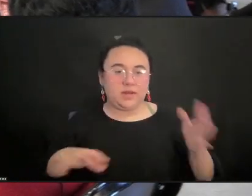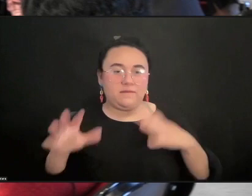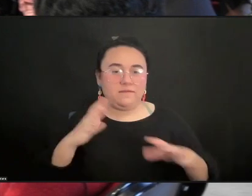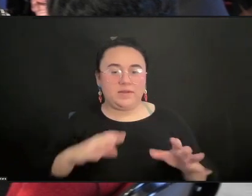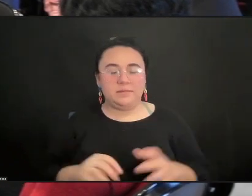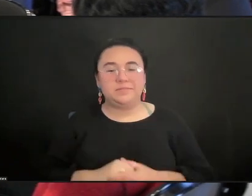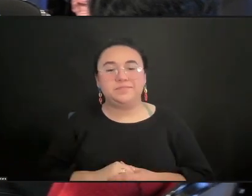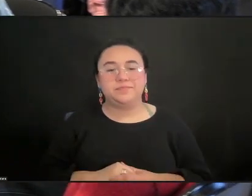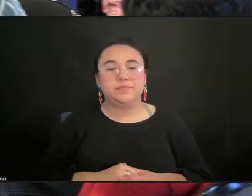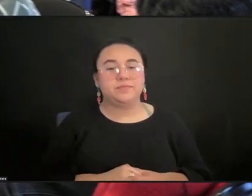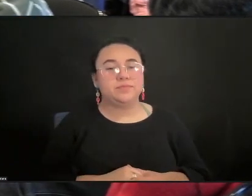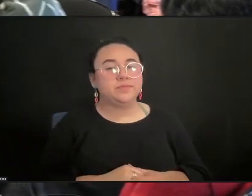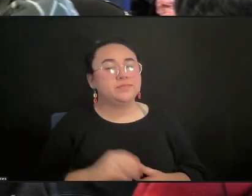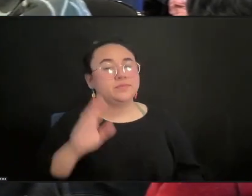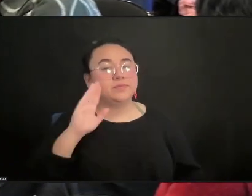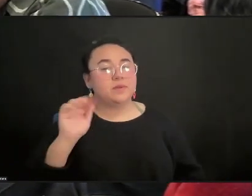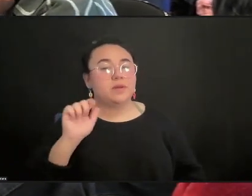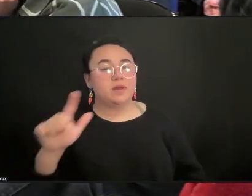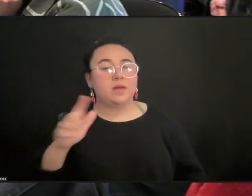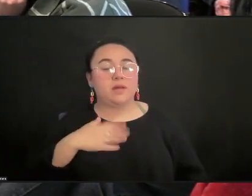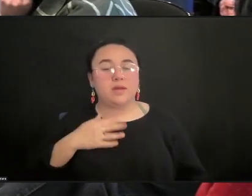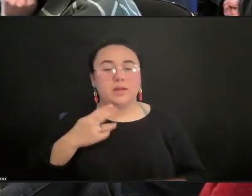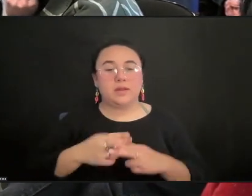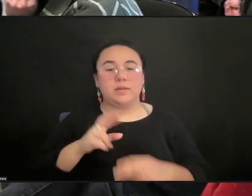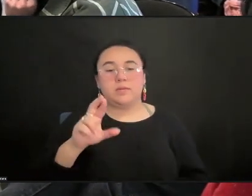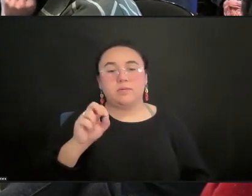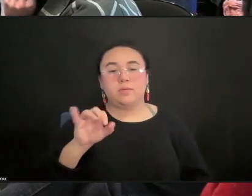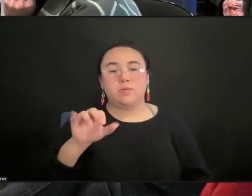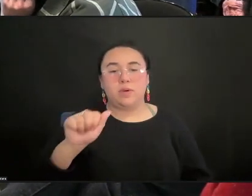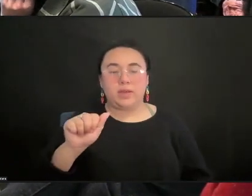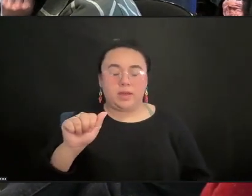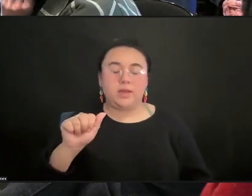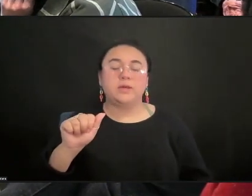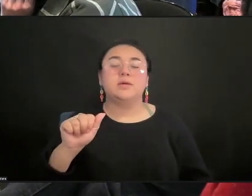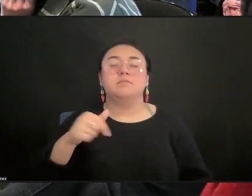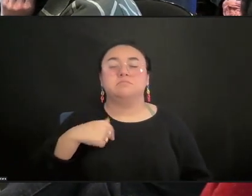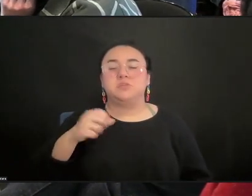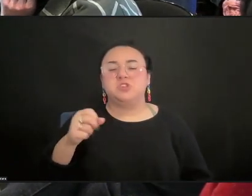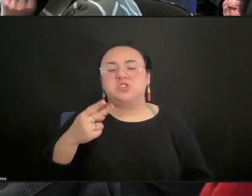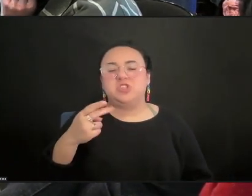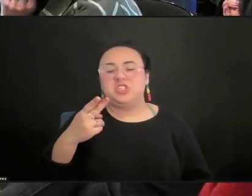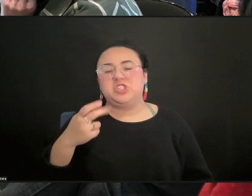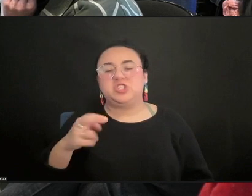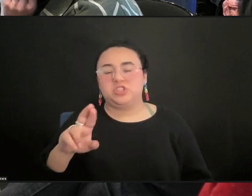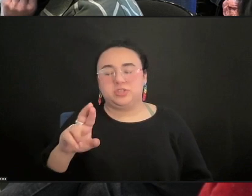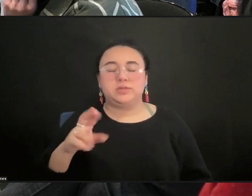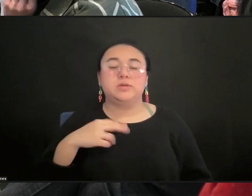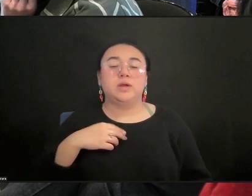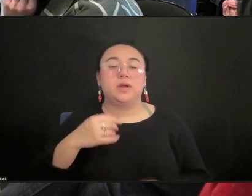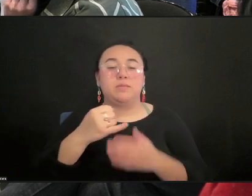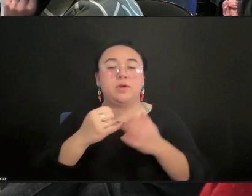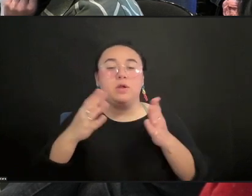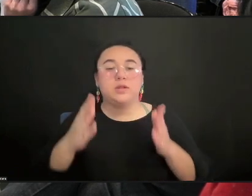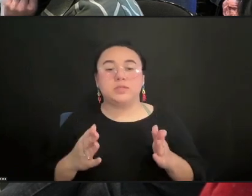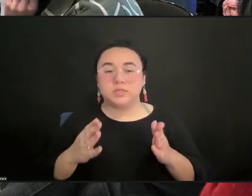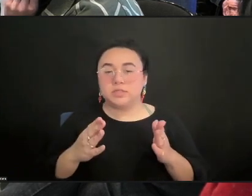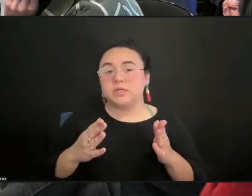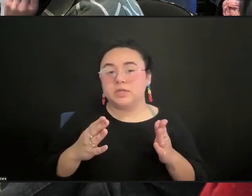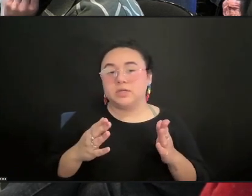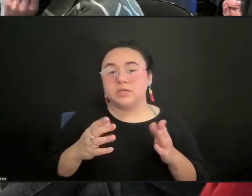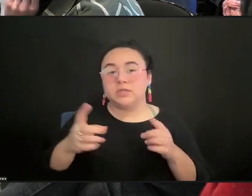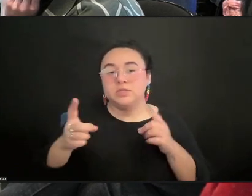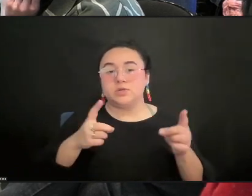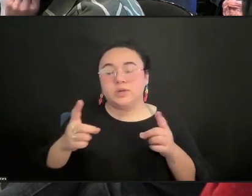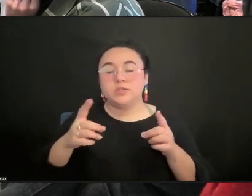Hi, everyone. My name is Roya Amir Soleimani. I use she, her pronouns. I'm the artistic director and curator of public engagement